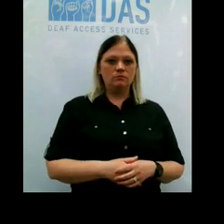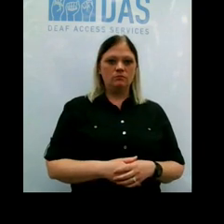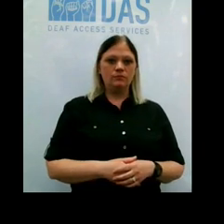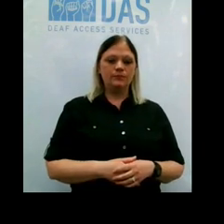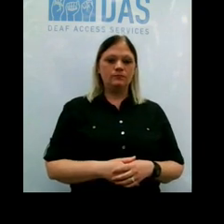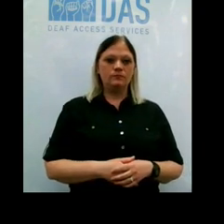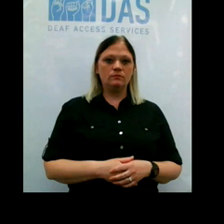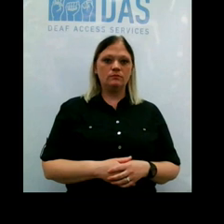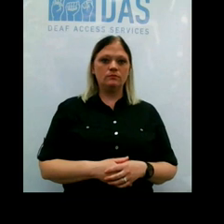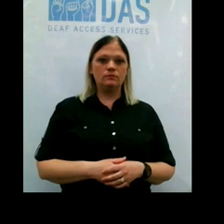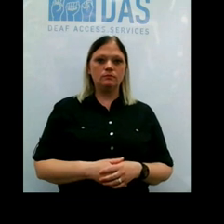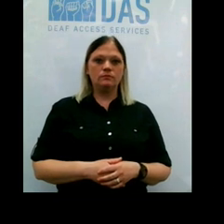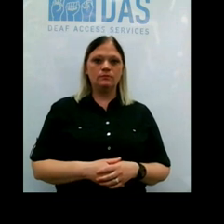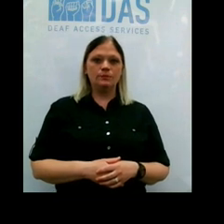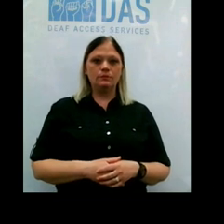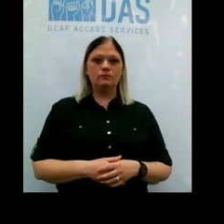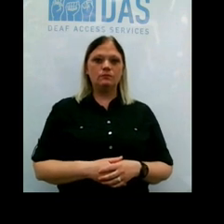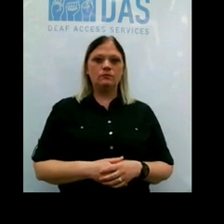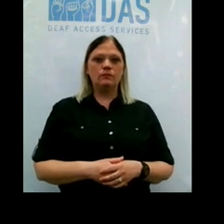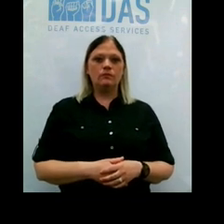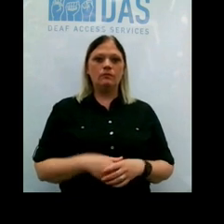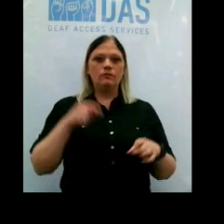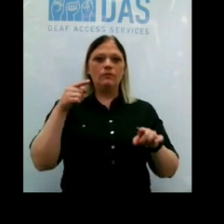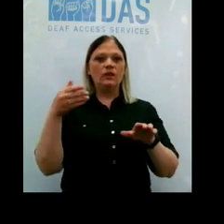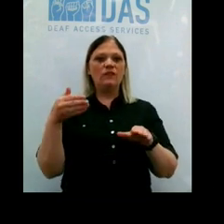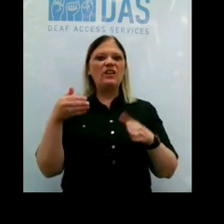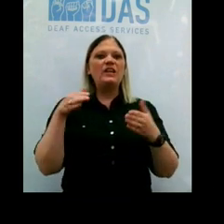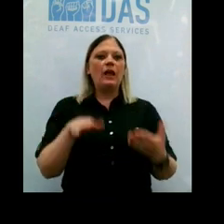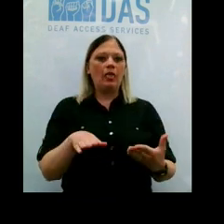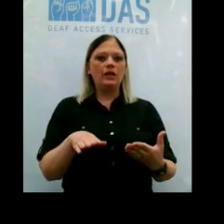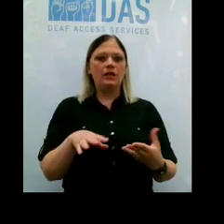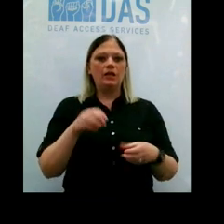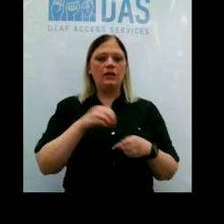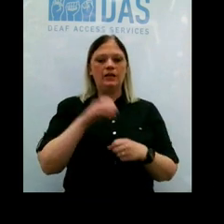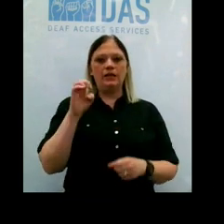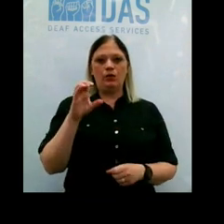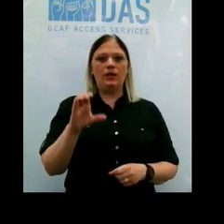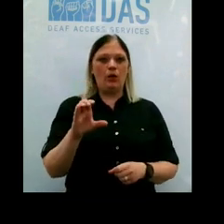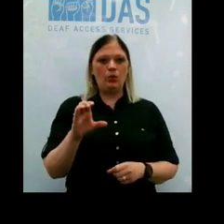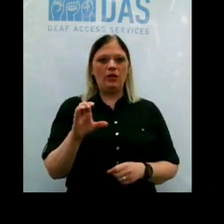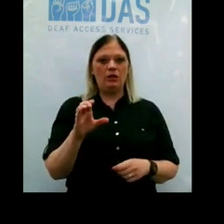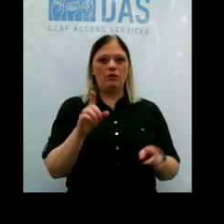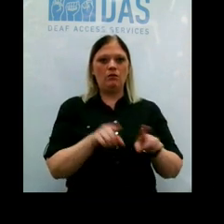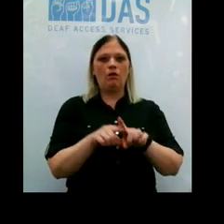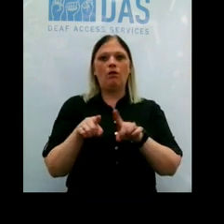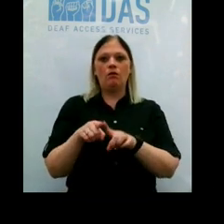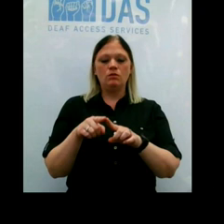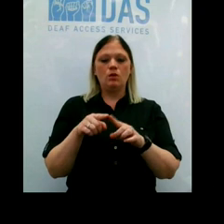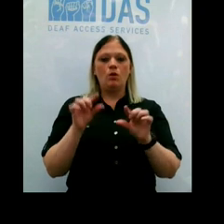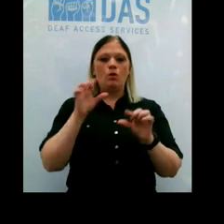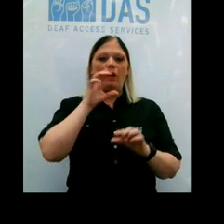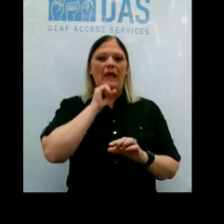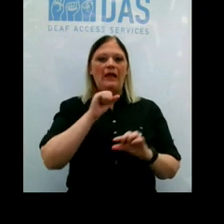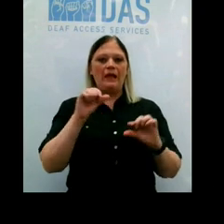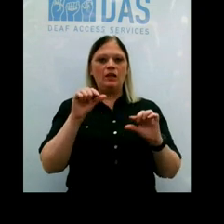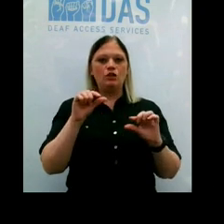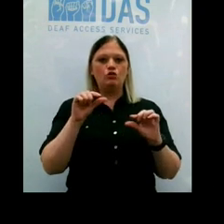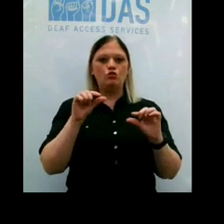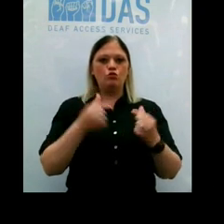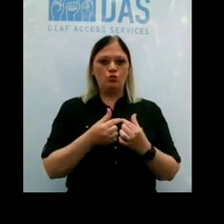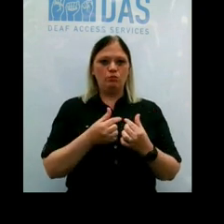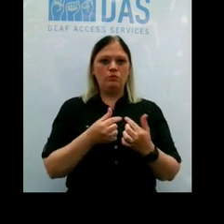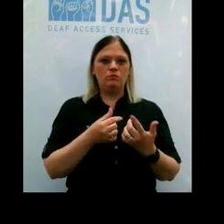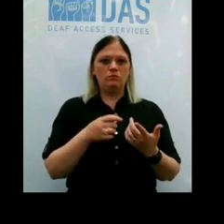So this is looking at our fatalities in Erie County, also by age group on the x-axis